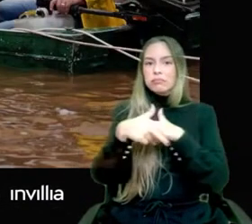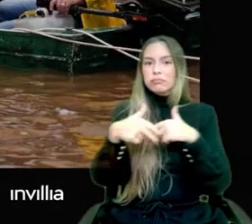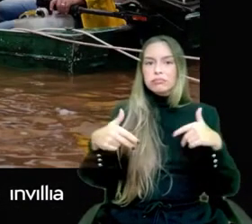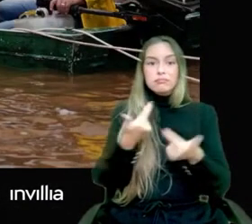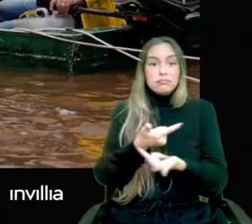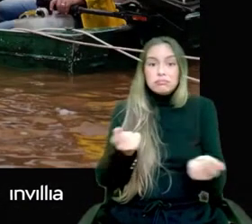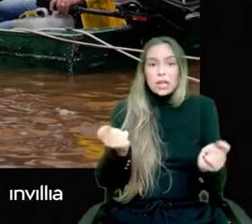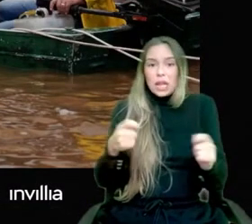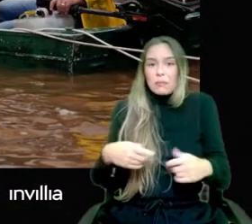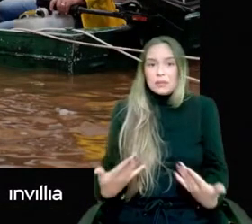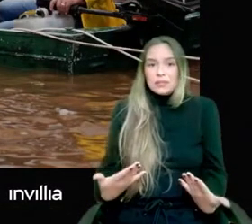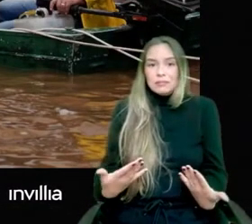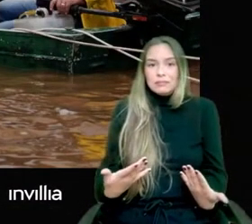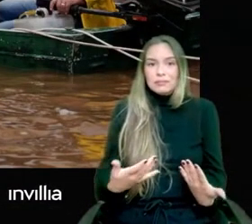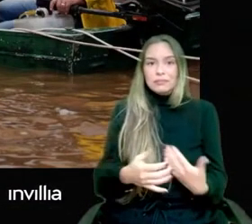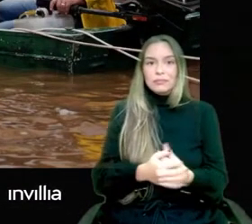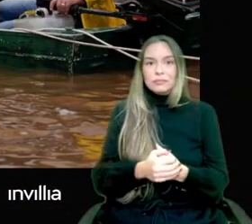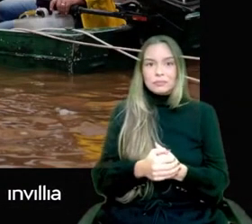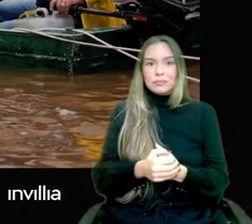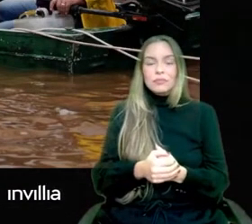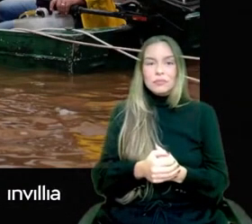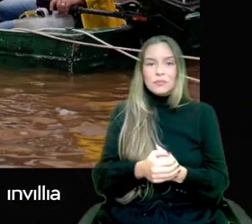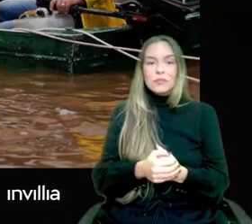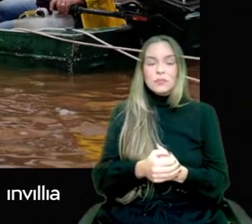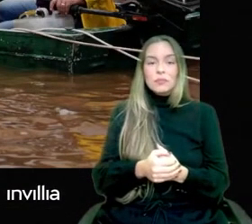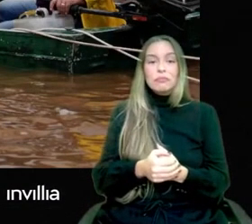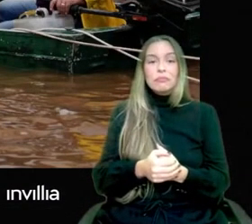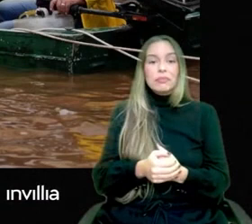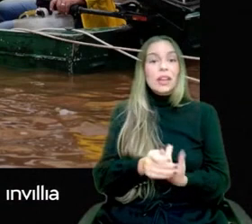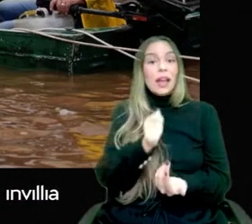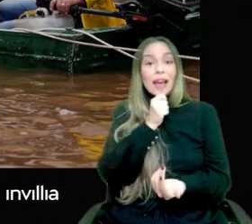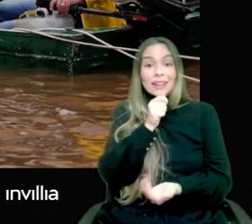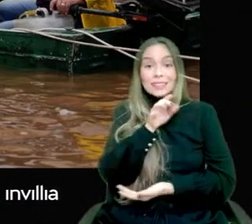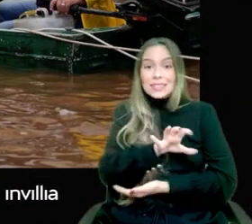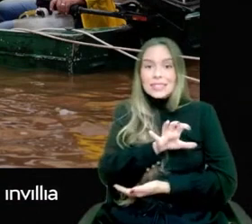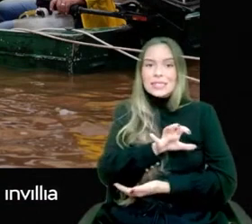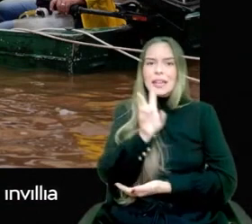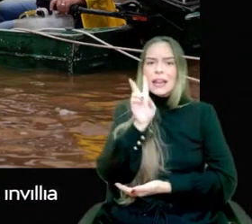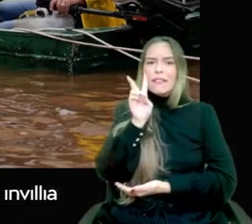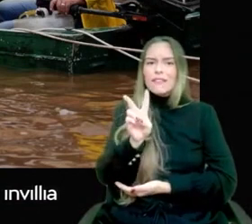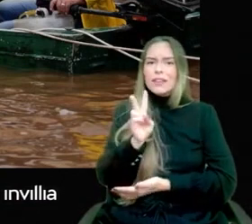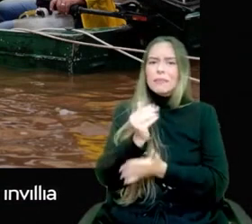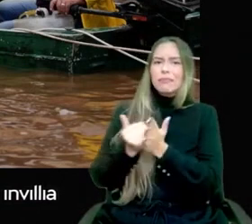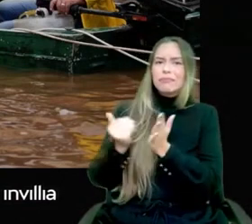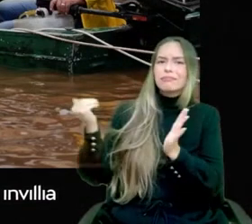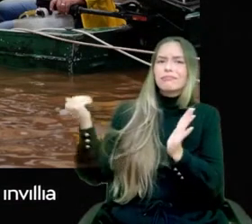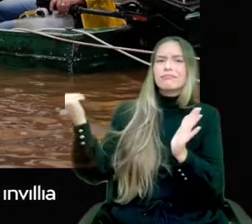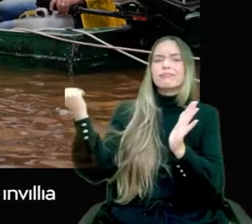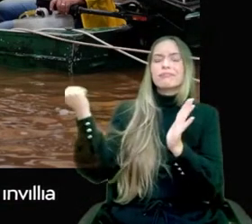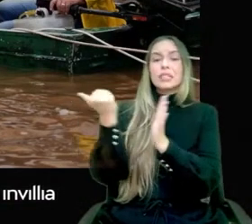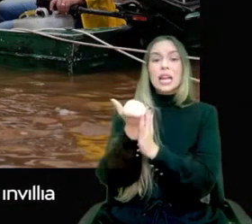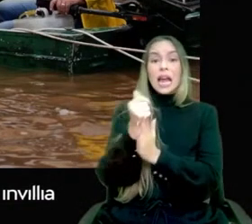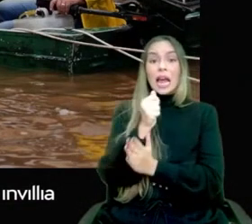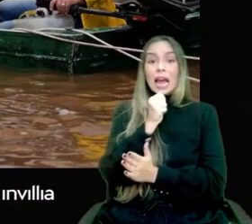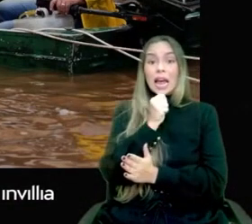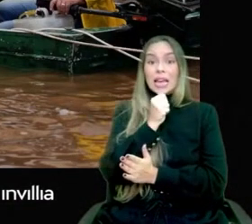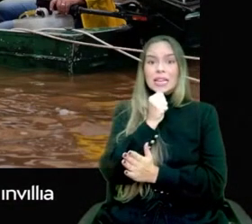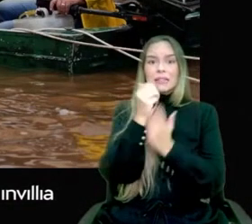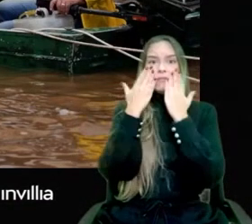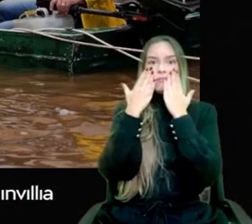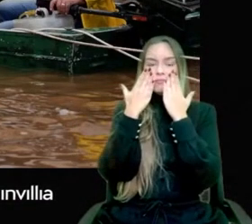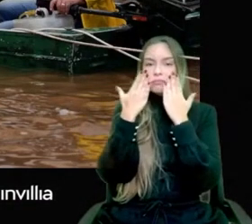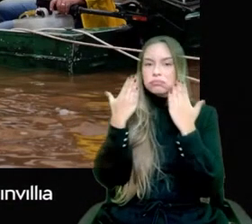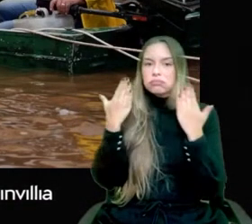And still, what we have seen most, even in the face of so much